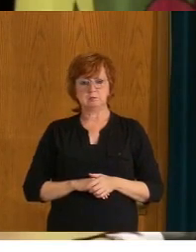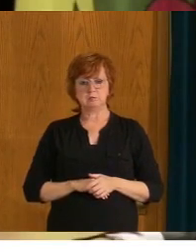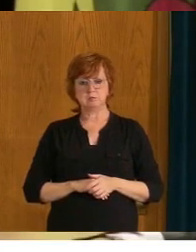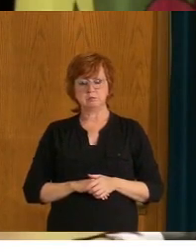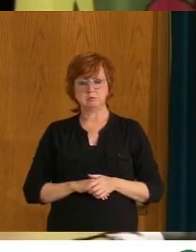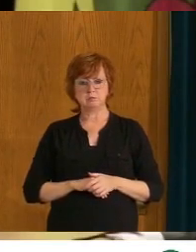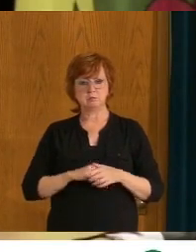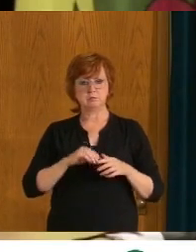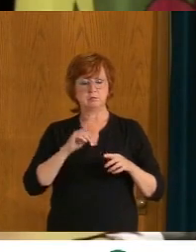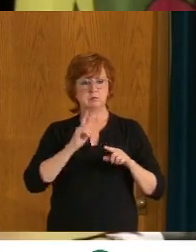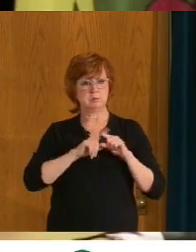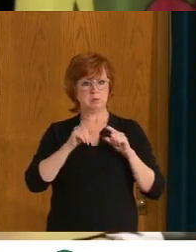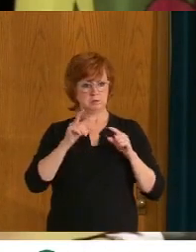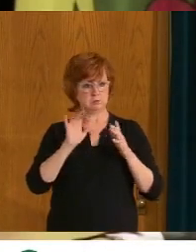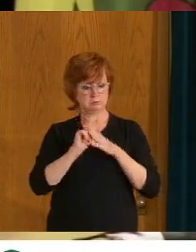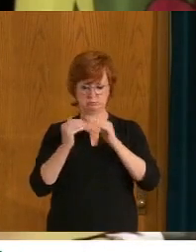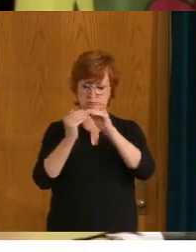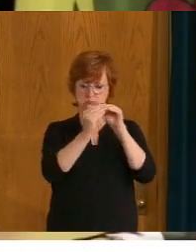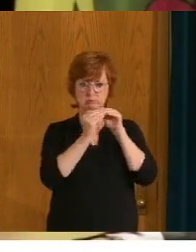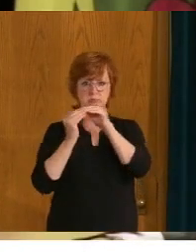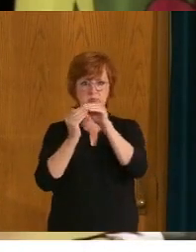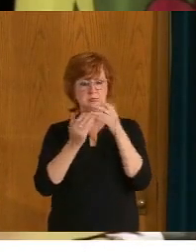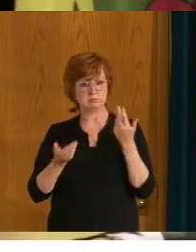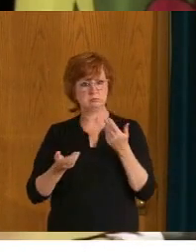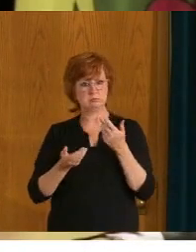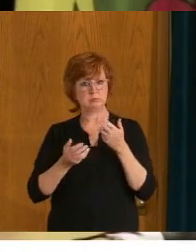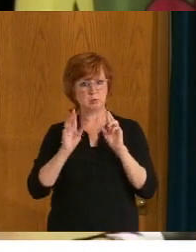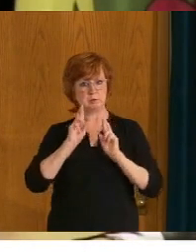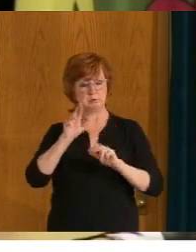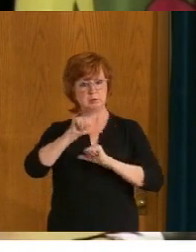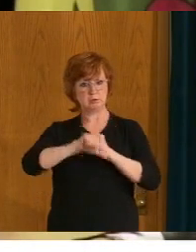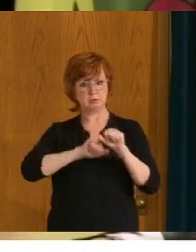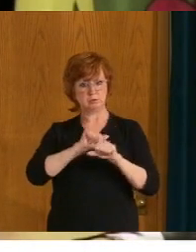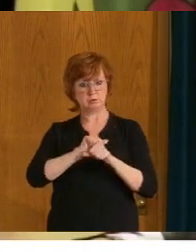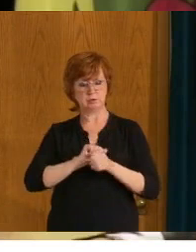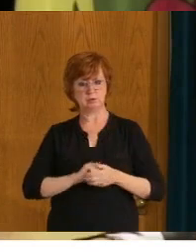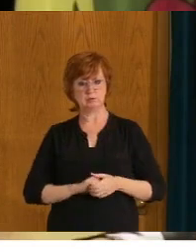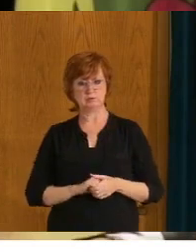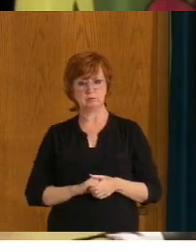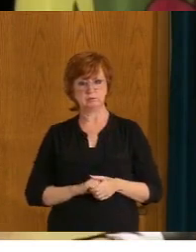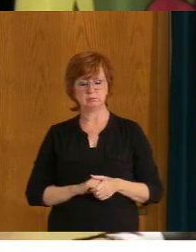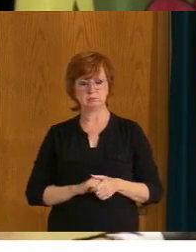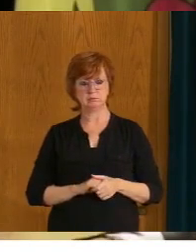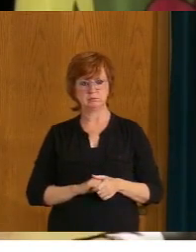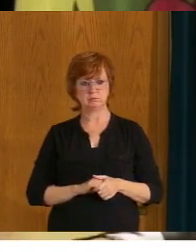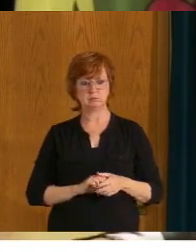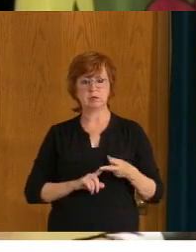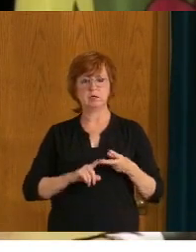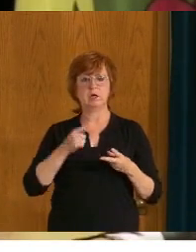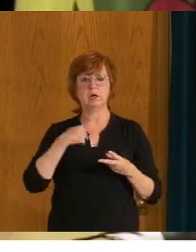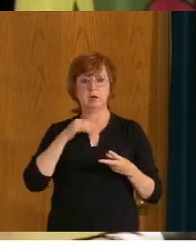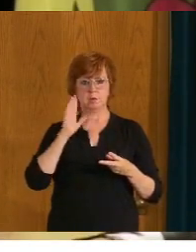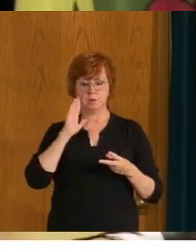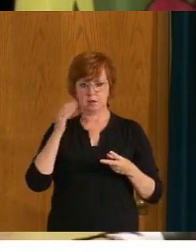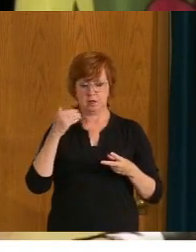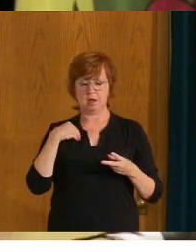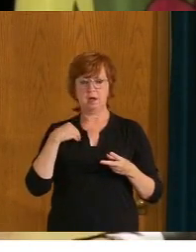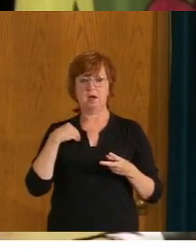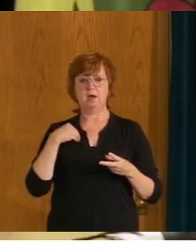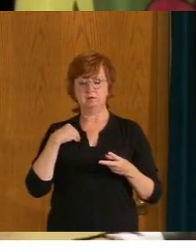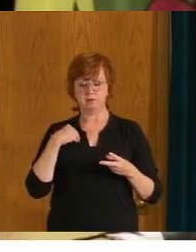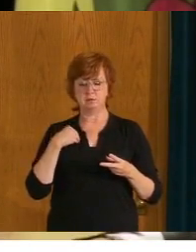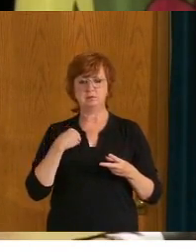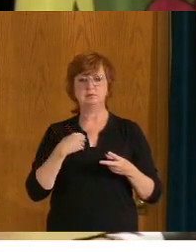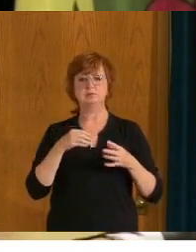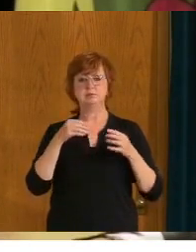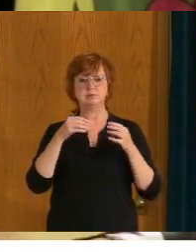of respect that we, uh, would hope to be treated to with, uh, in, in, in return. So I, I will be having much additional reflection, uh, this